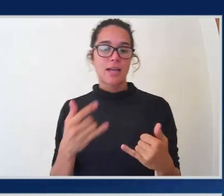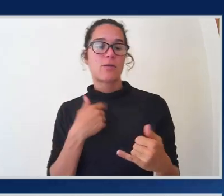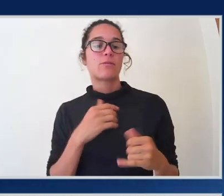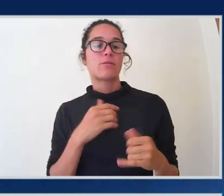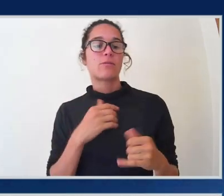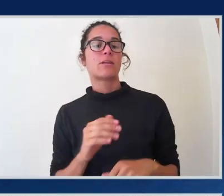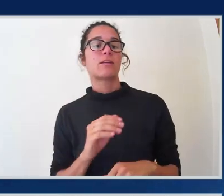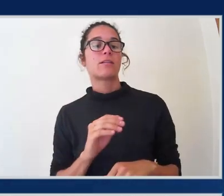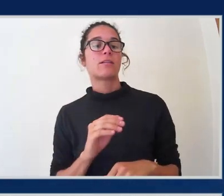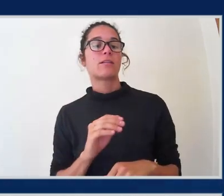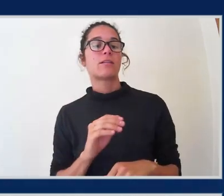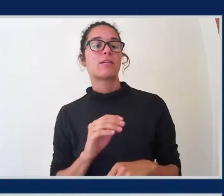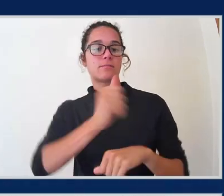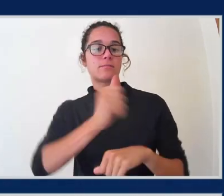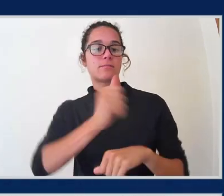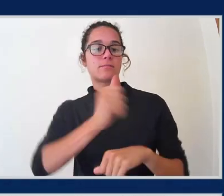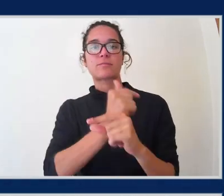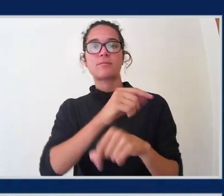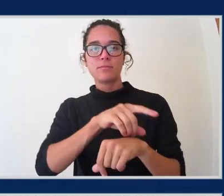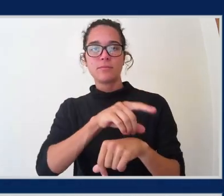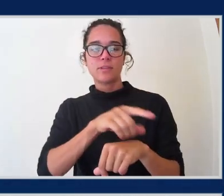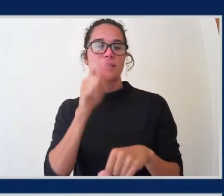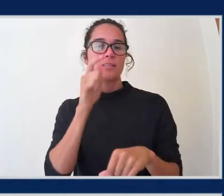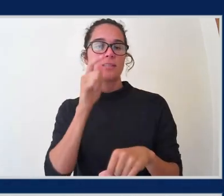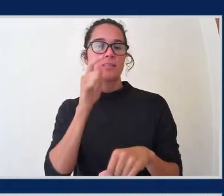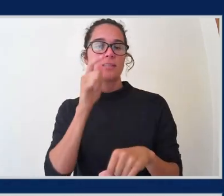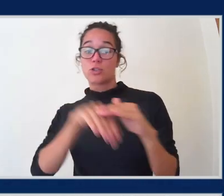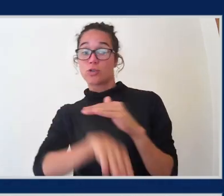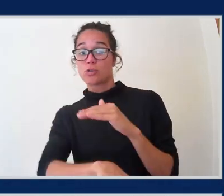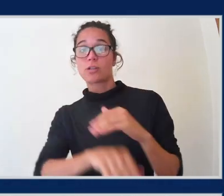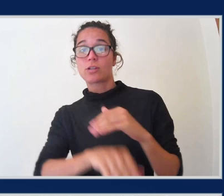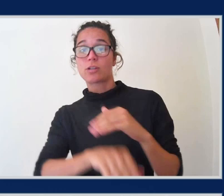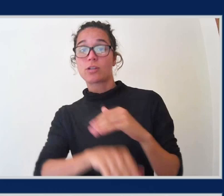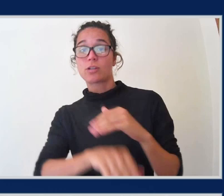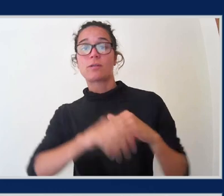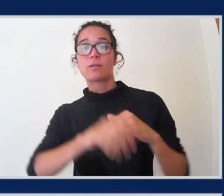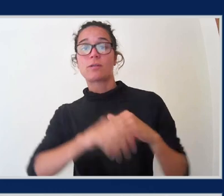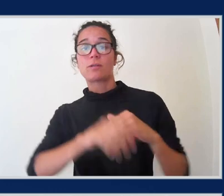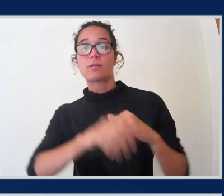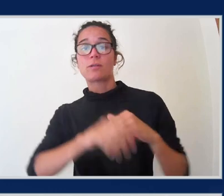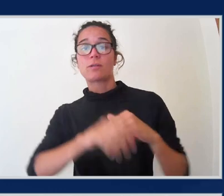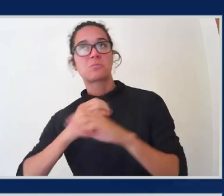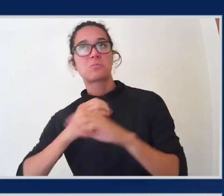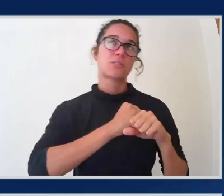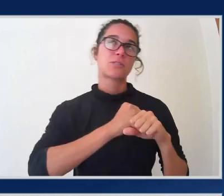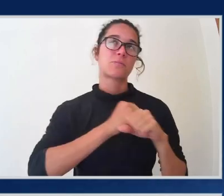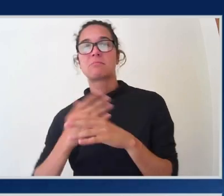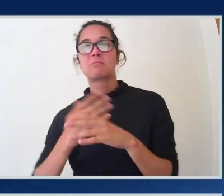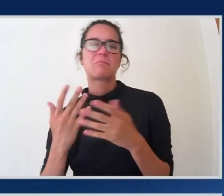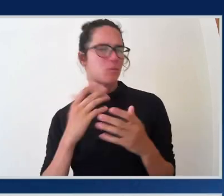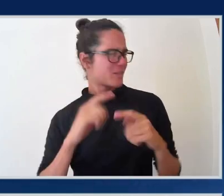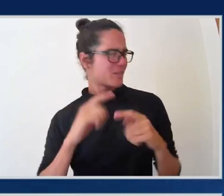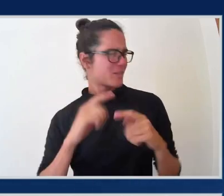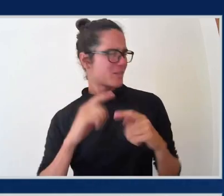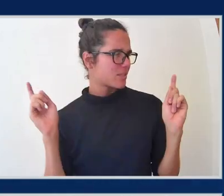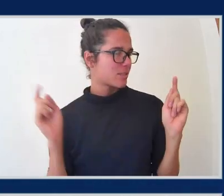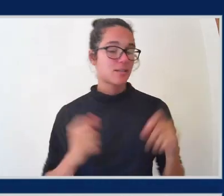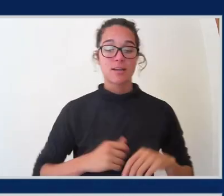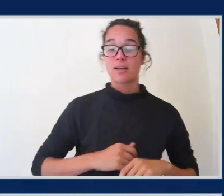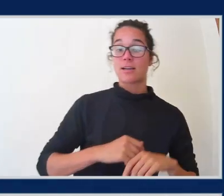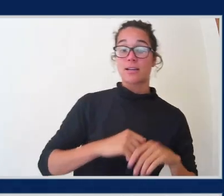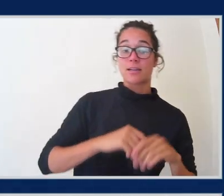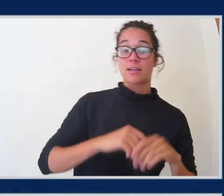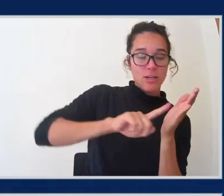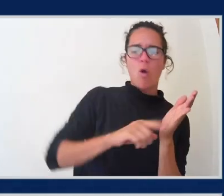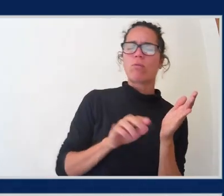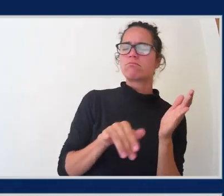intrusion detection system. Yep. Or prevention system. What's the difference between the two? So detection is, hey, something funny has happened and a prevention system is like,